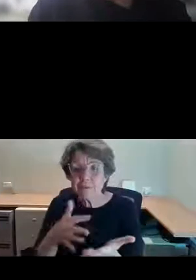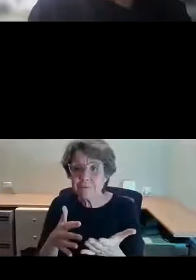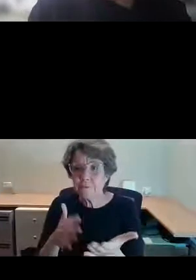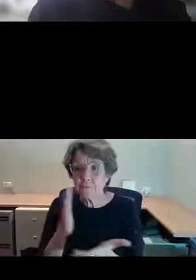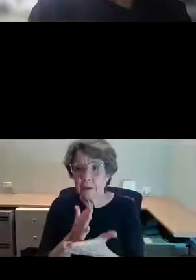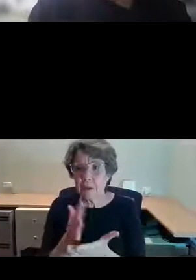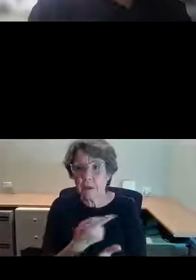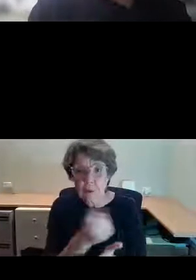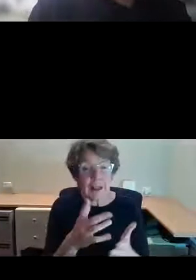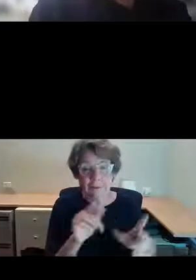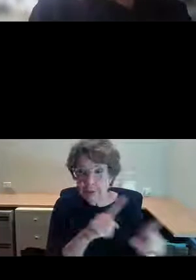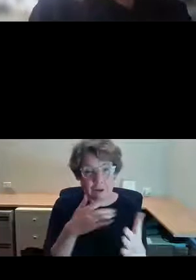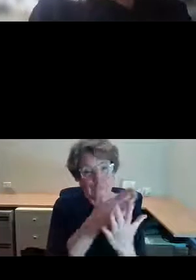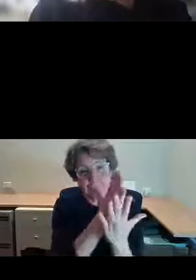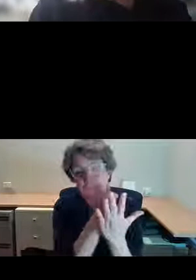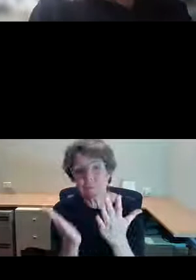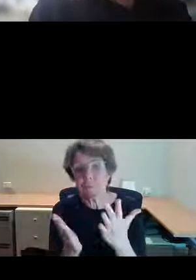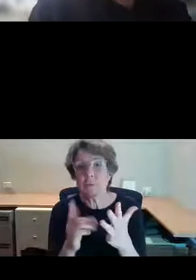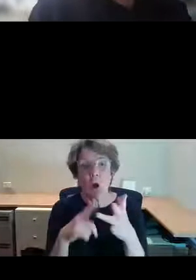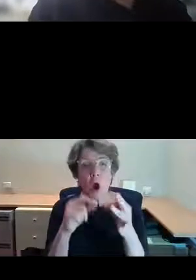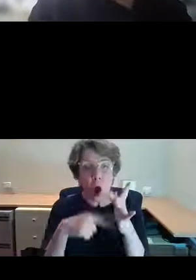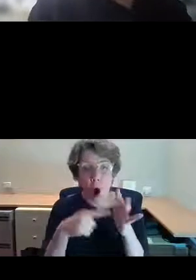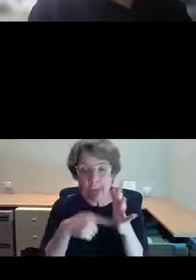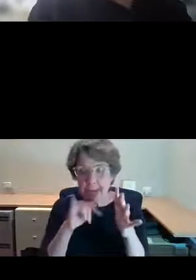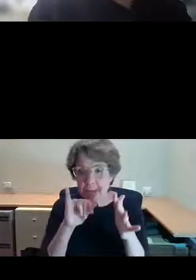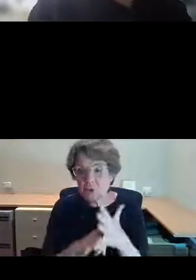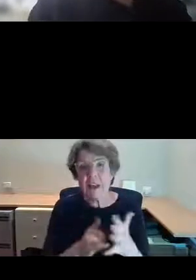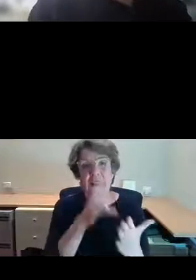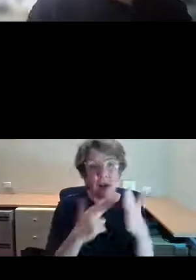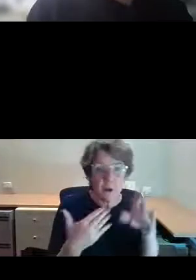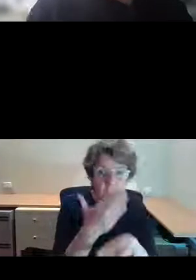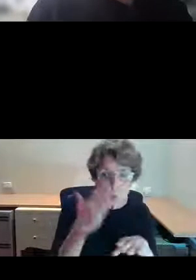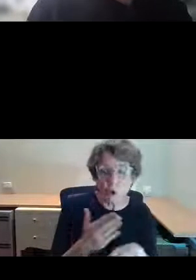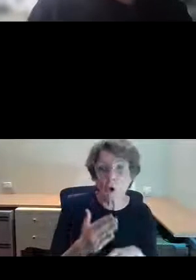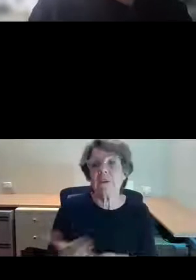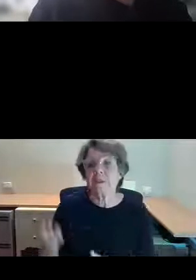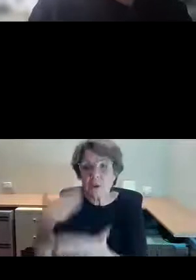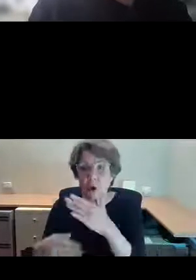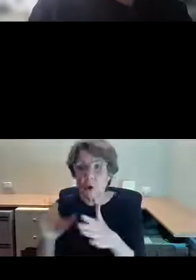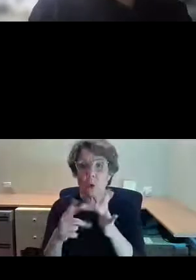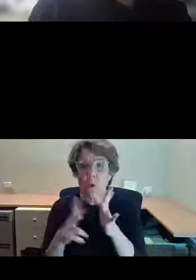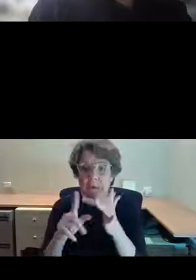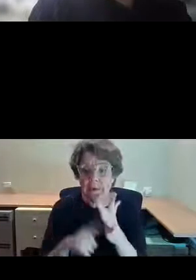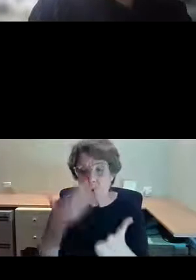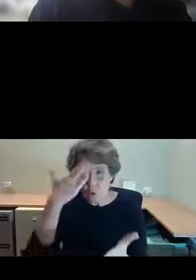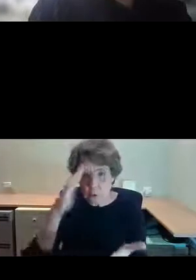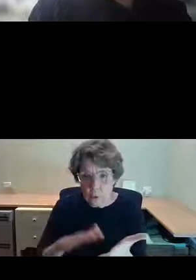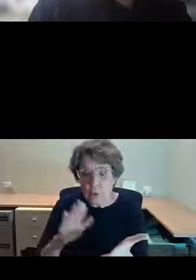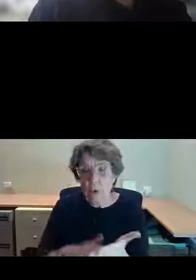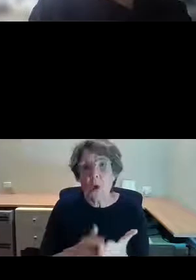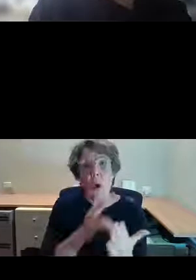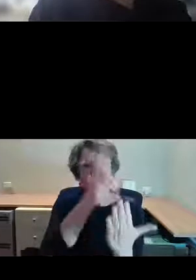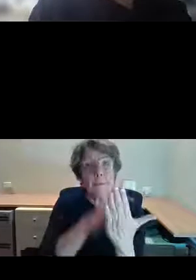of objects, artworks, historical and civic memorabilia, portraits, Sydney Town Hall furnishings